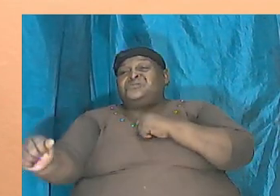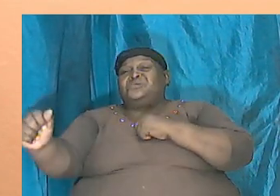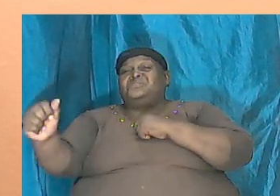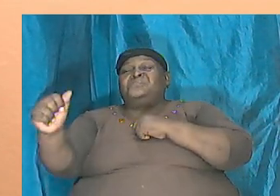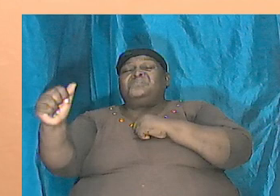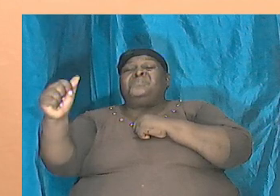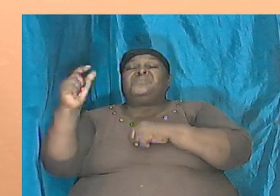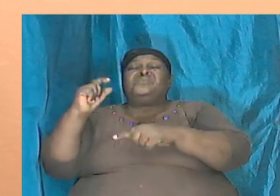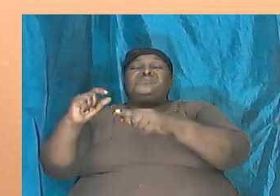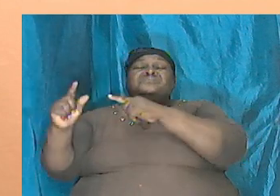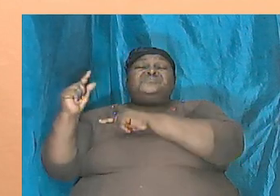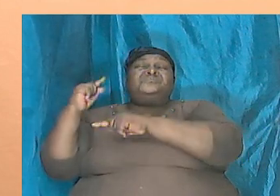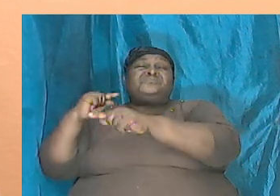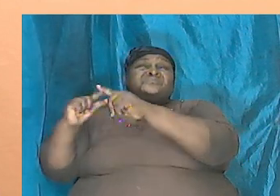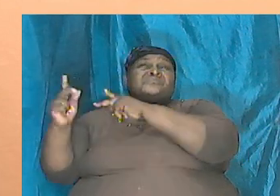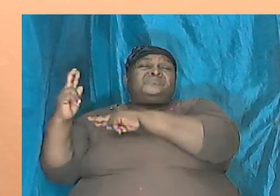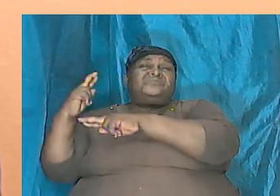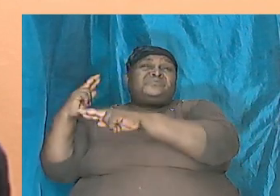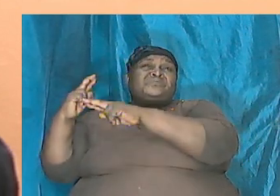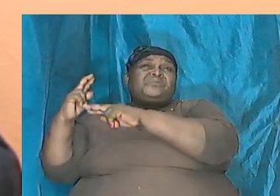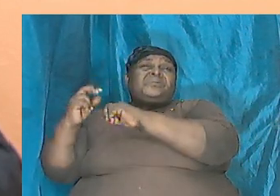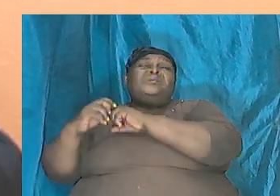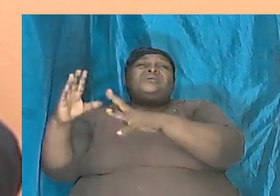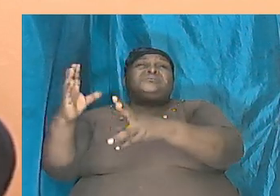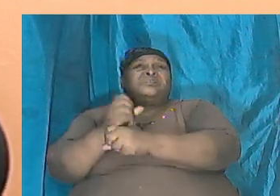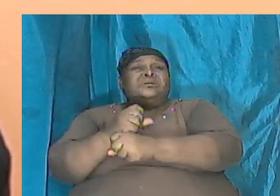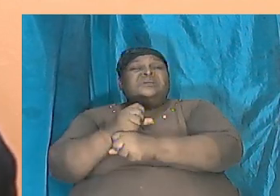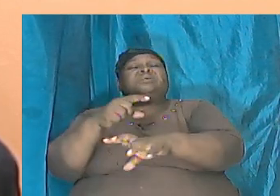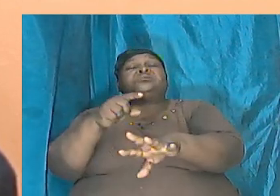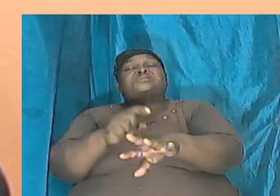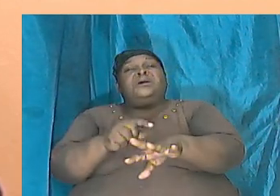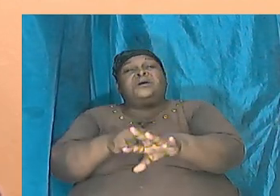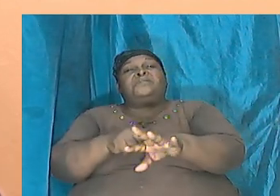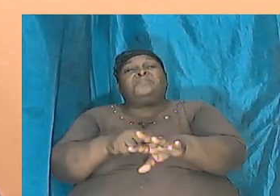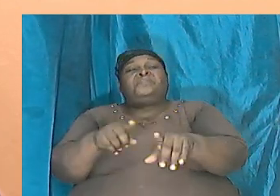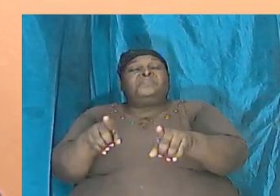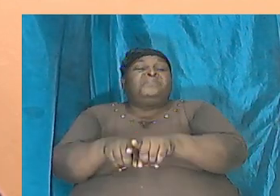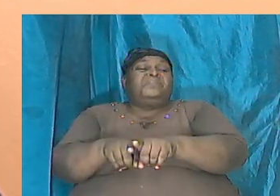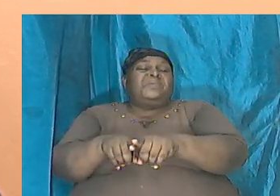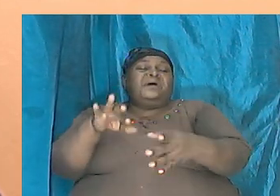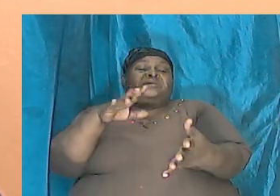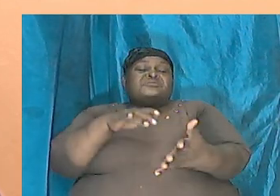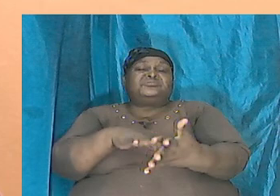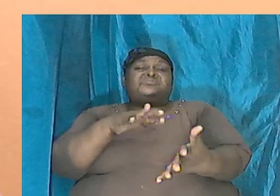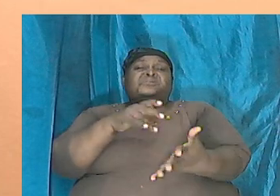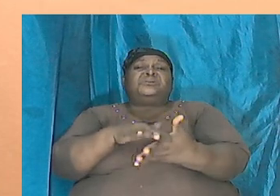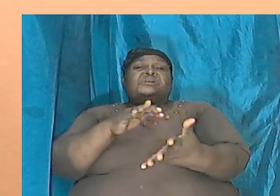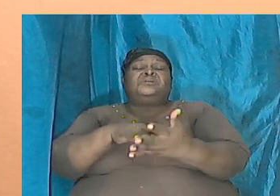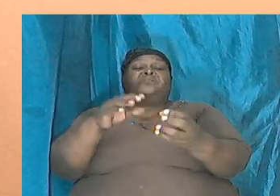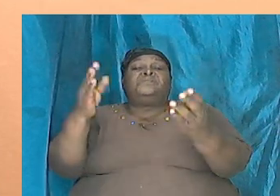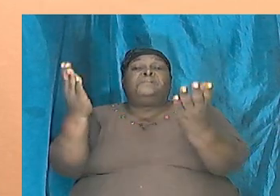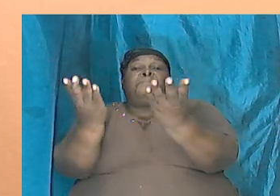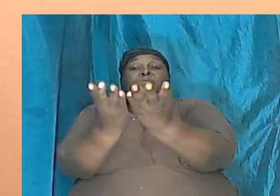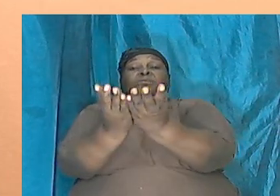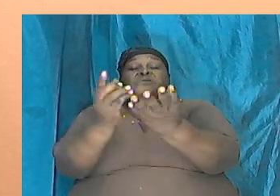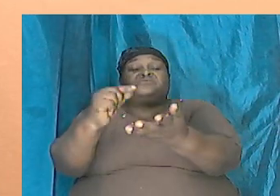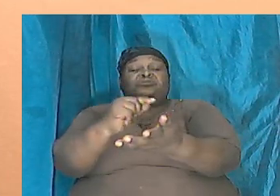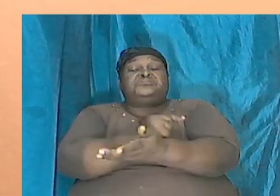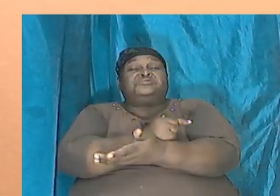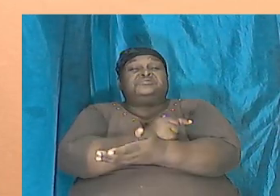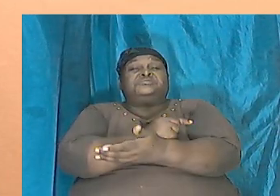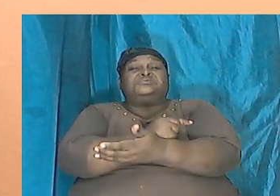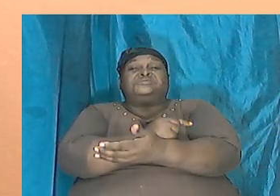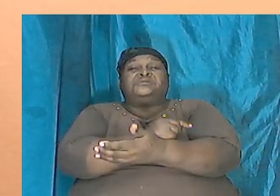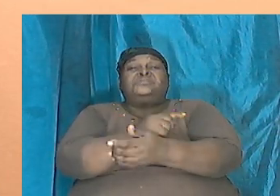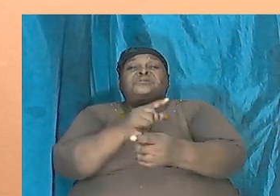But we are taking our time as we go through the book of Genesis, brothers and sisters, to